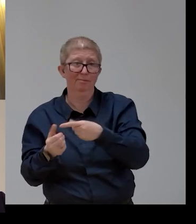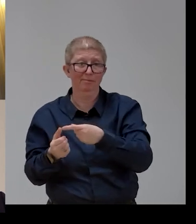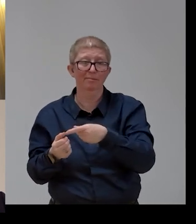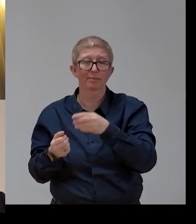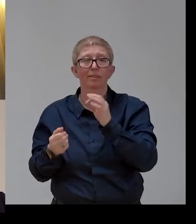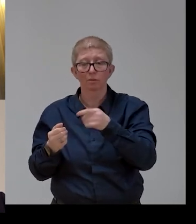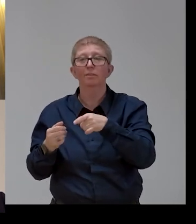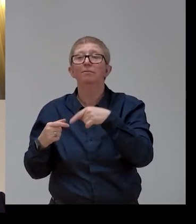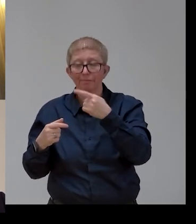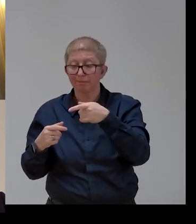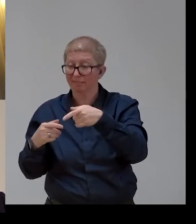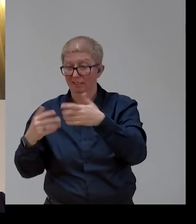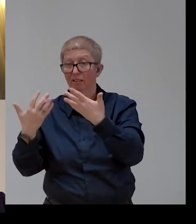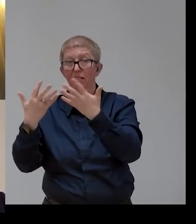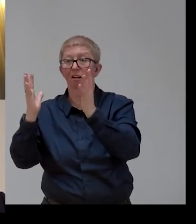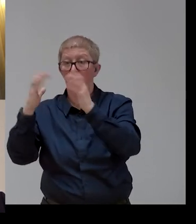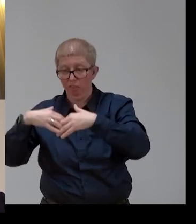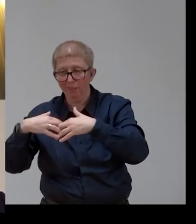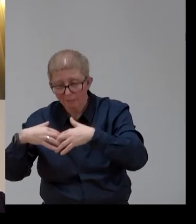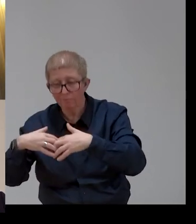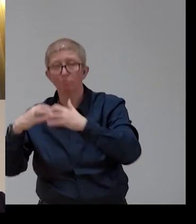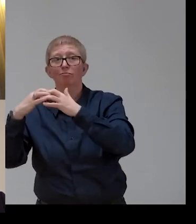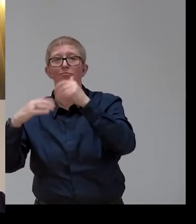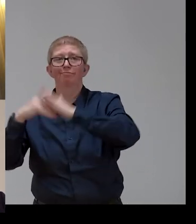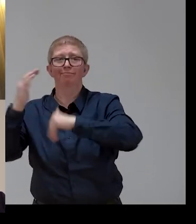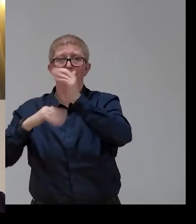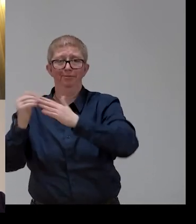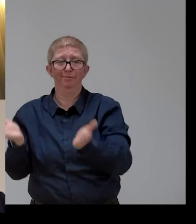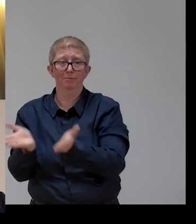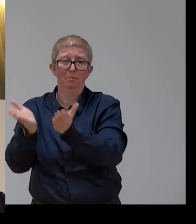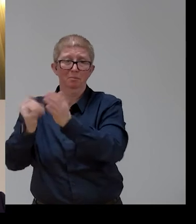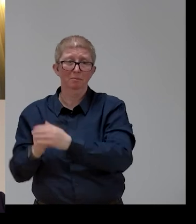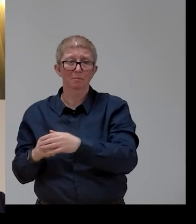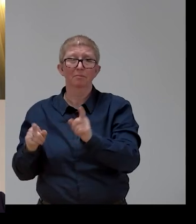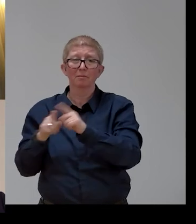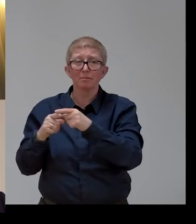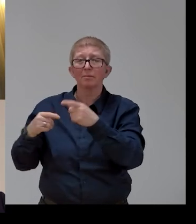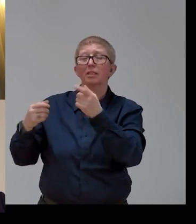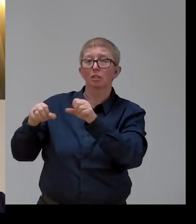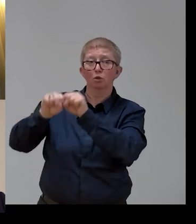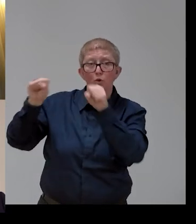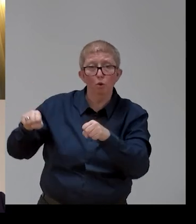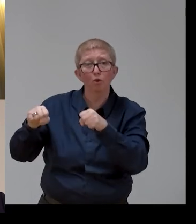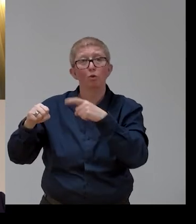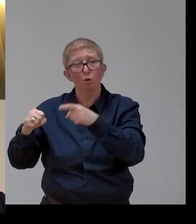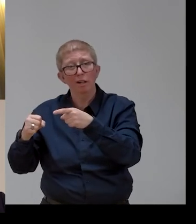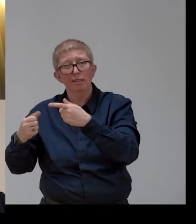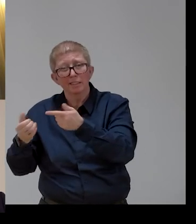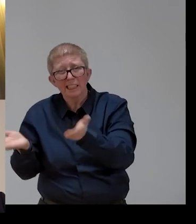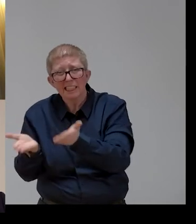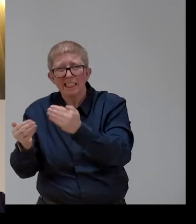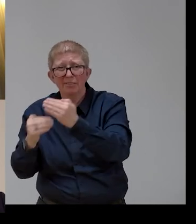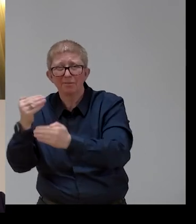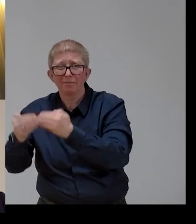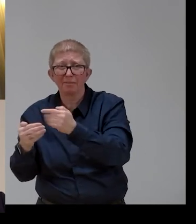but also the other funds, the structural funds and the response funds